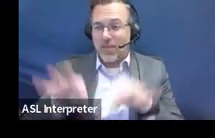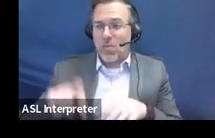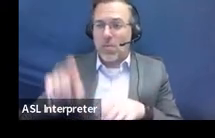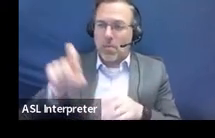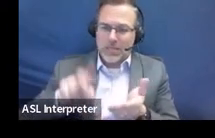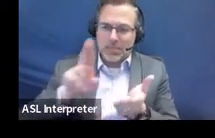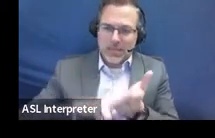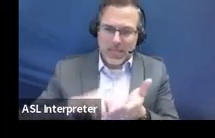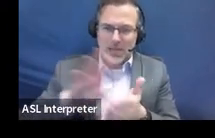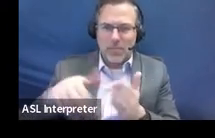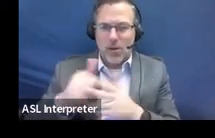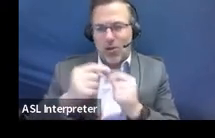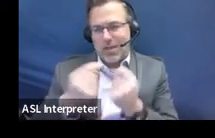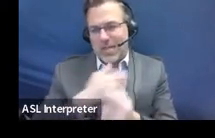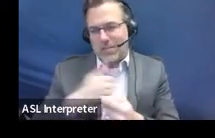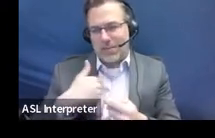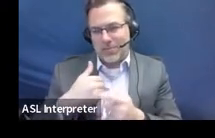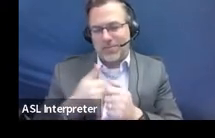the team members.